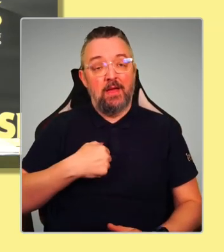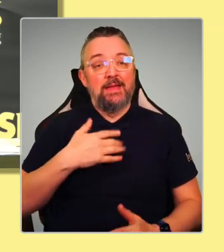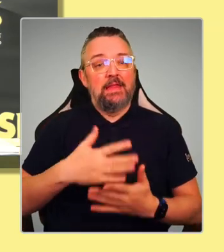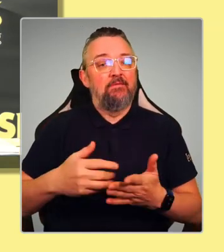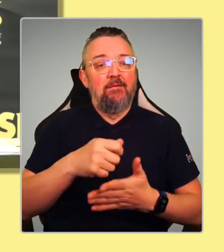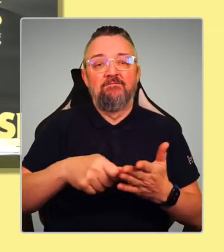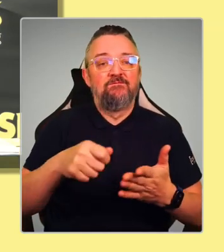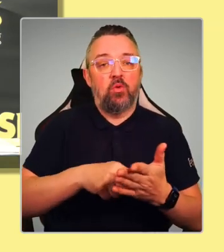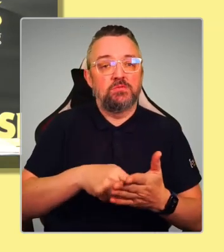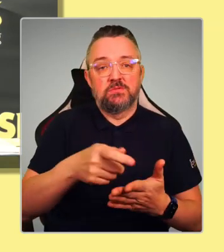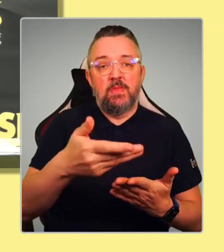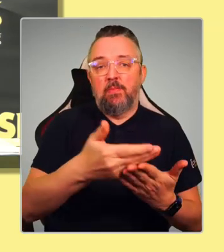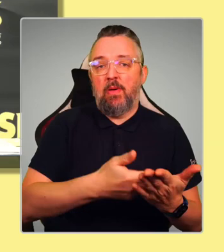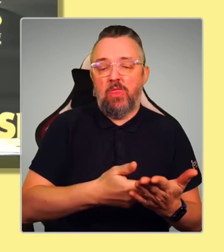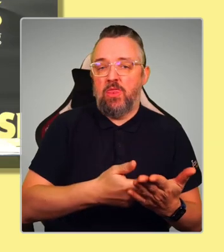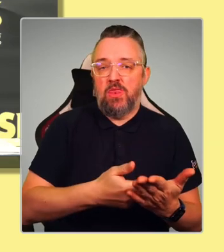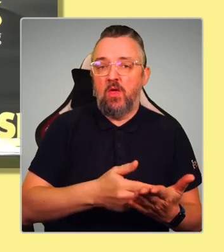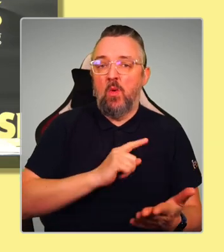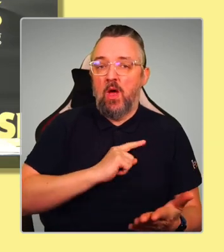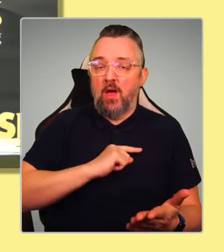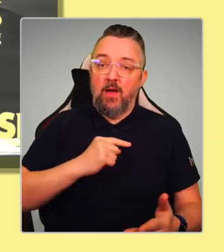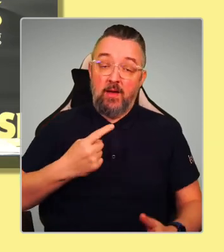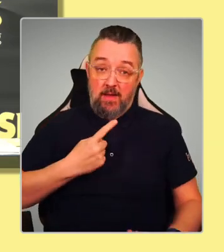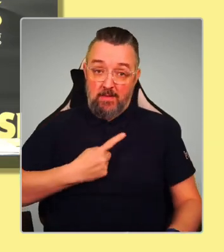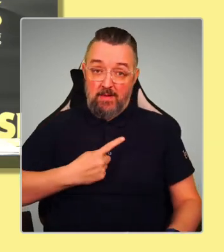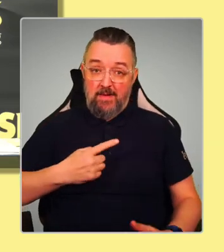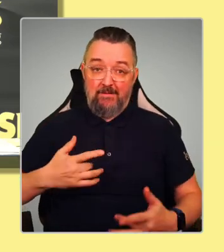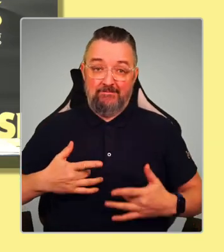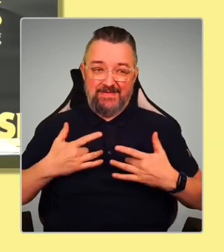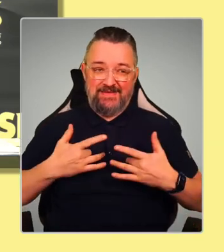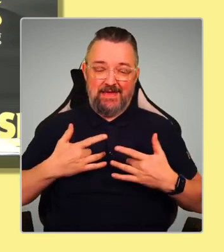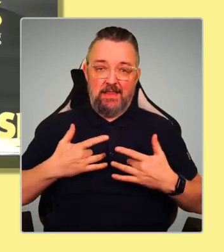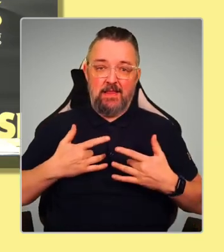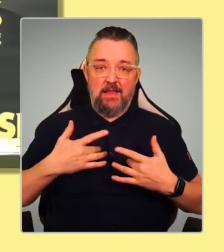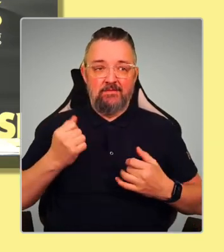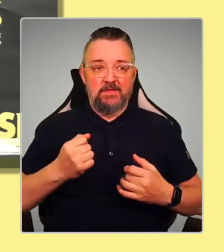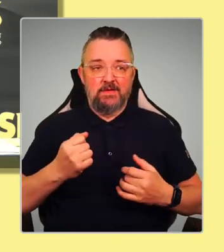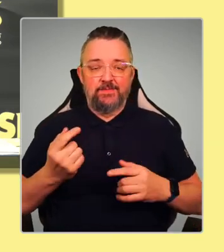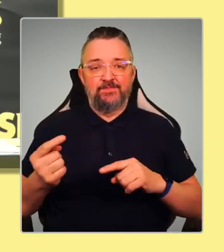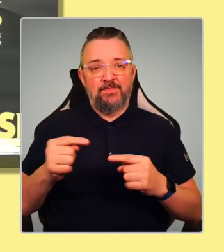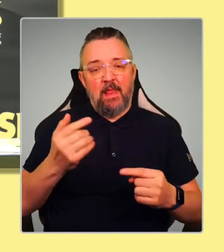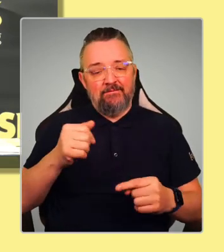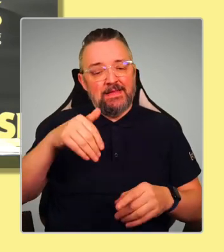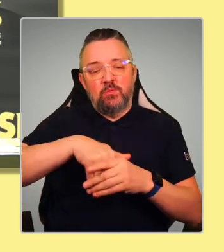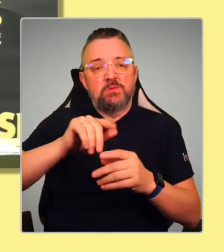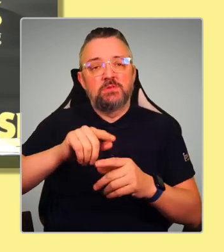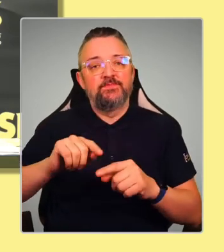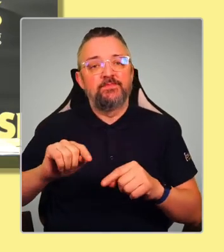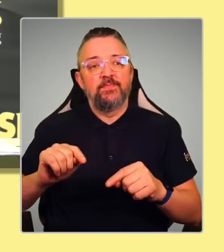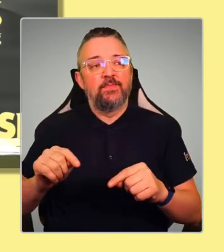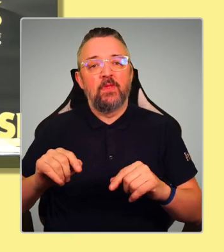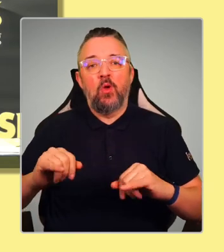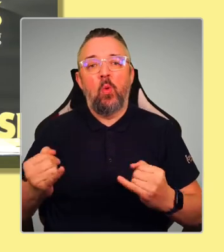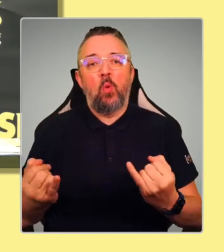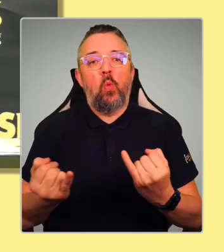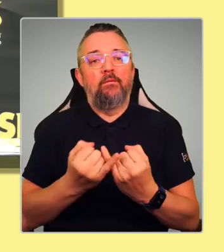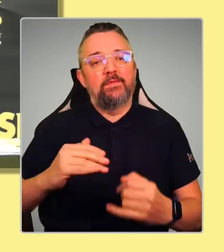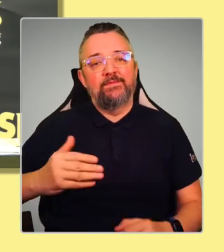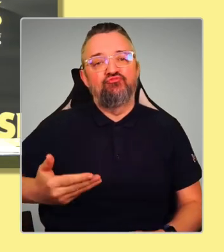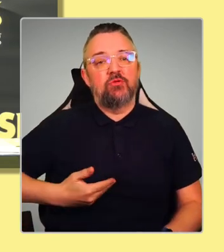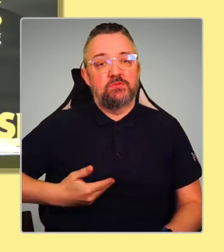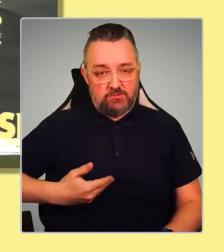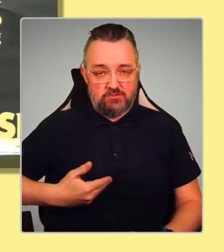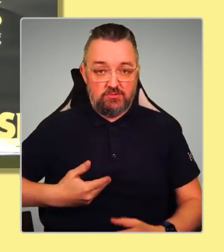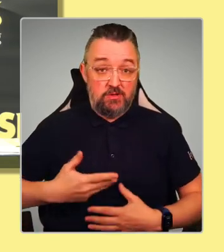because I felt there was an unacknowledged conflict of rights contained within it. And I wanted to make very clear that